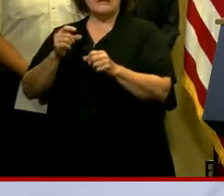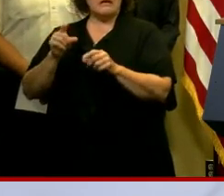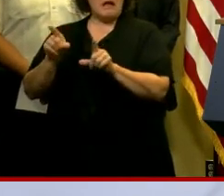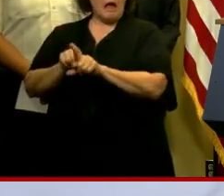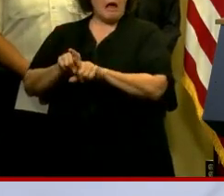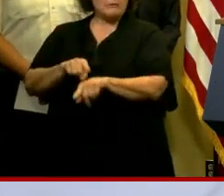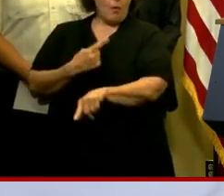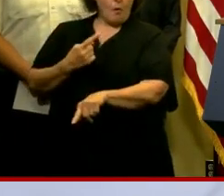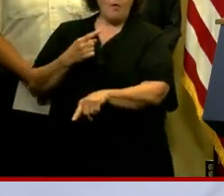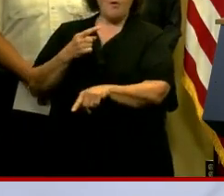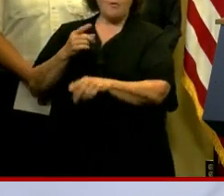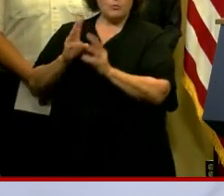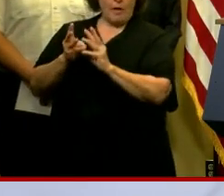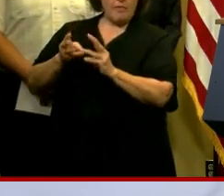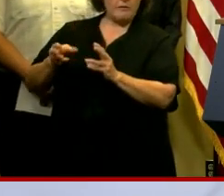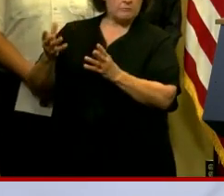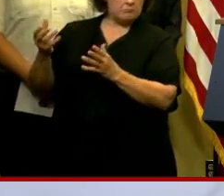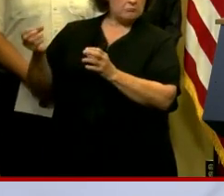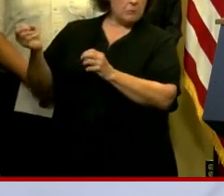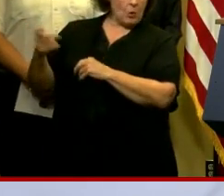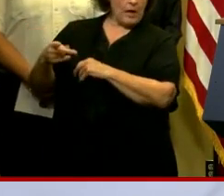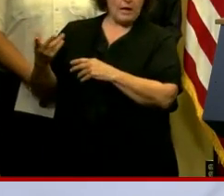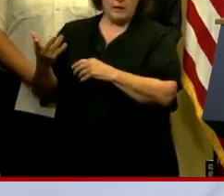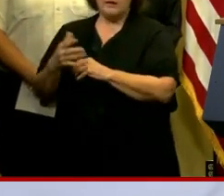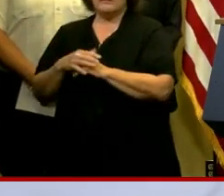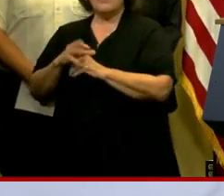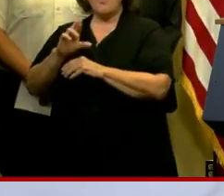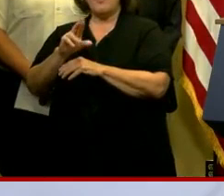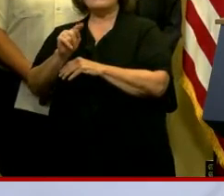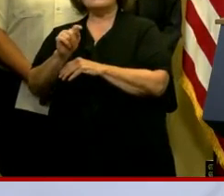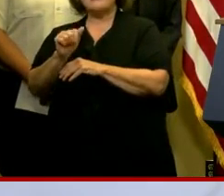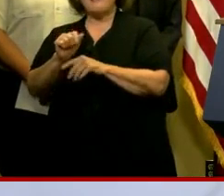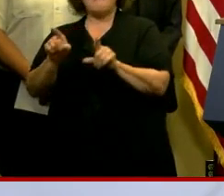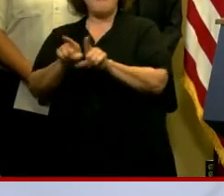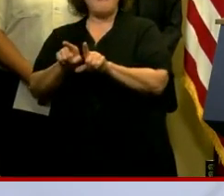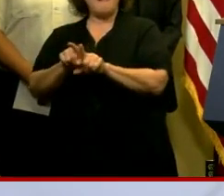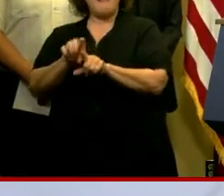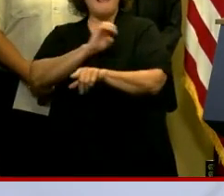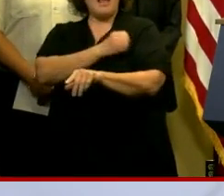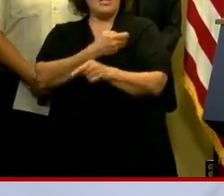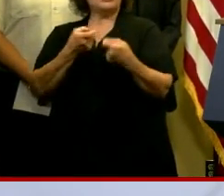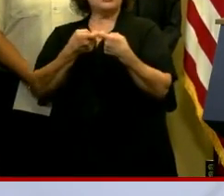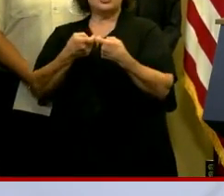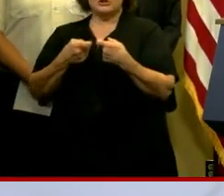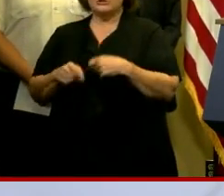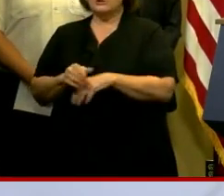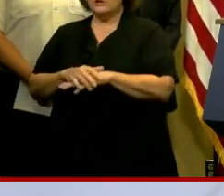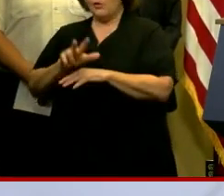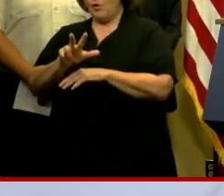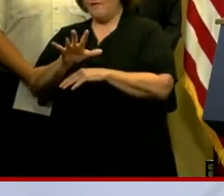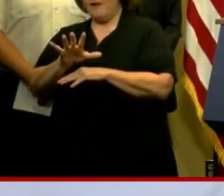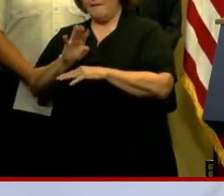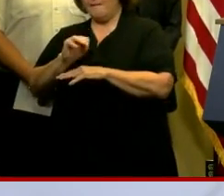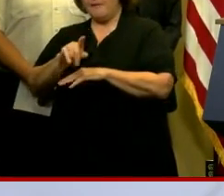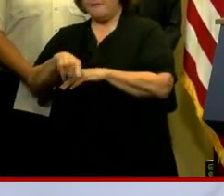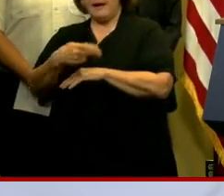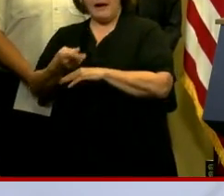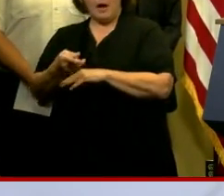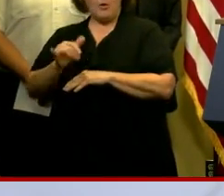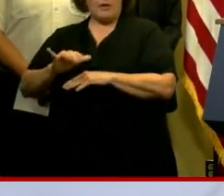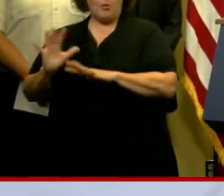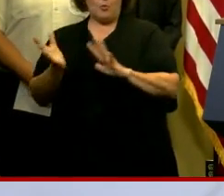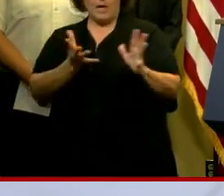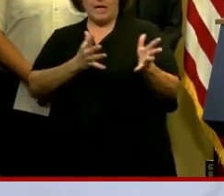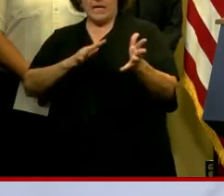conditions allow. Now, with RTA, much like Intergy, 35 miles per hour in terms of that